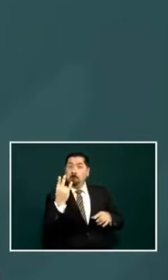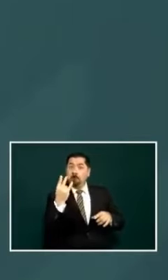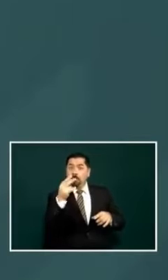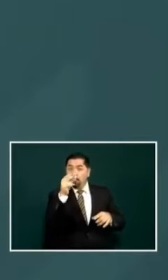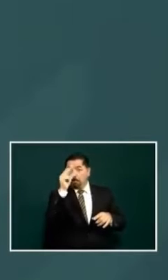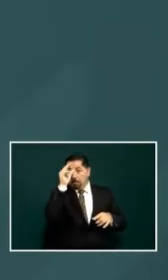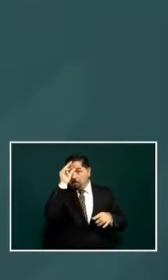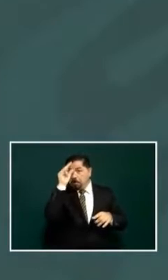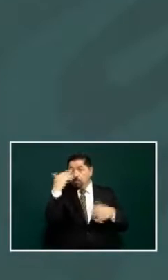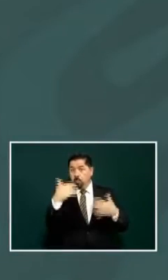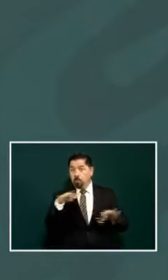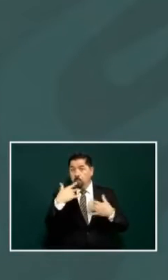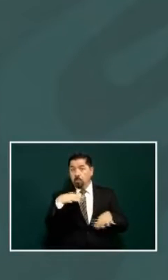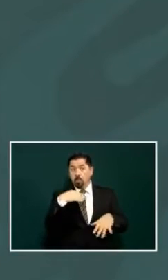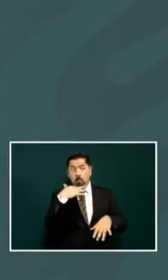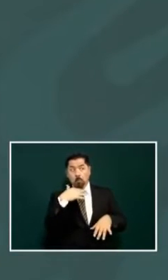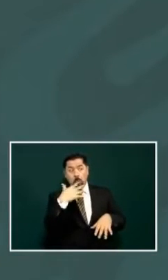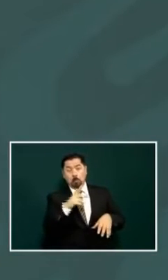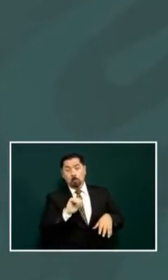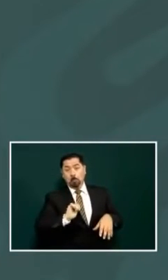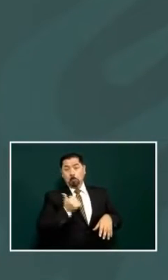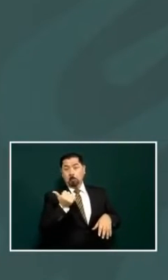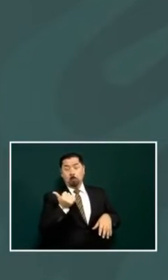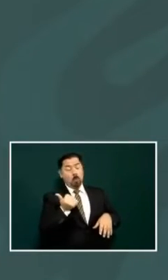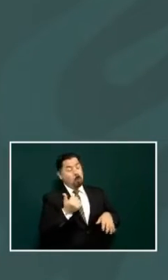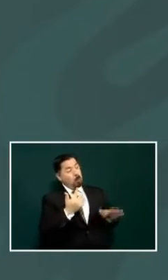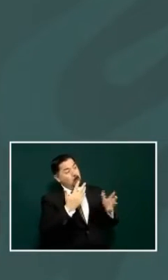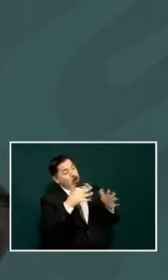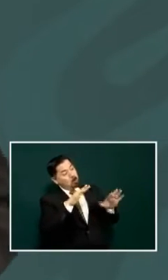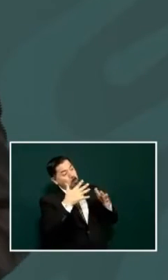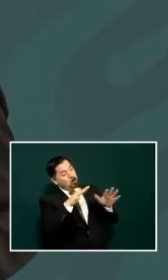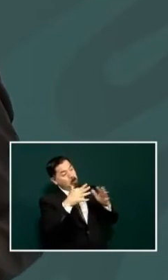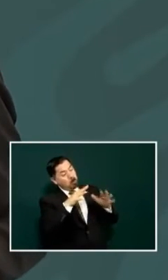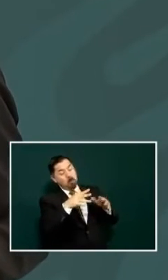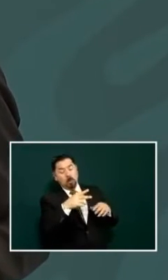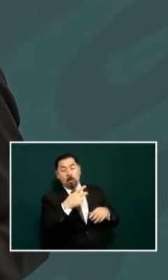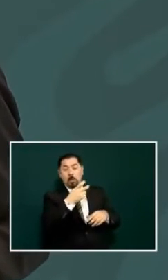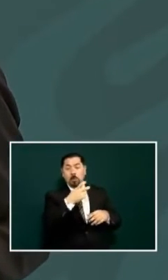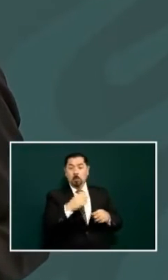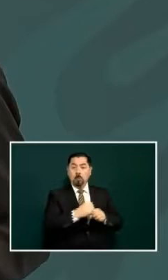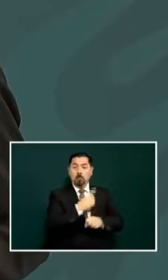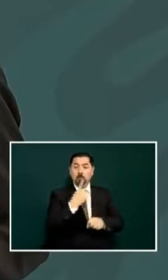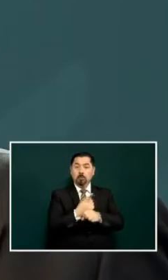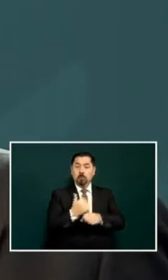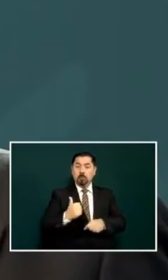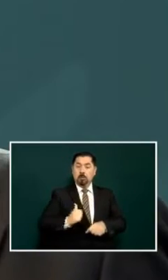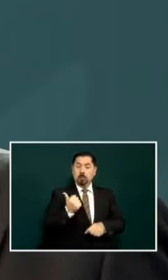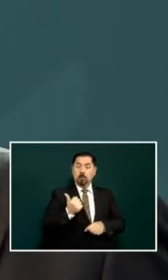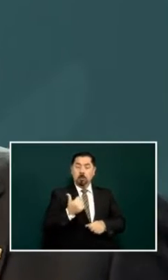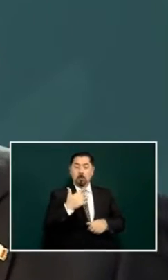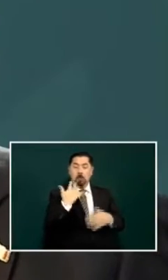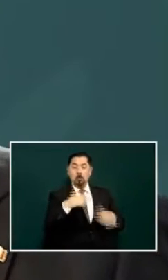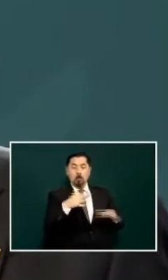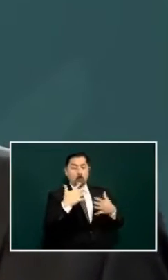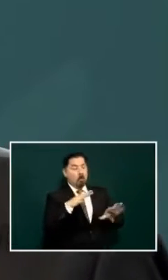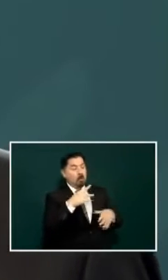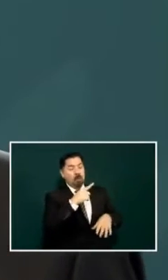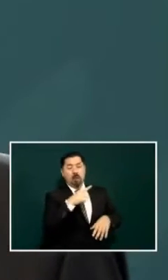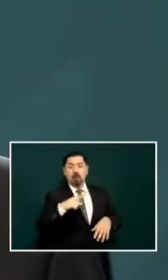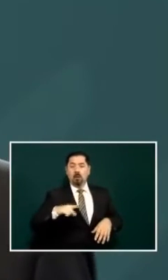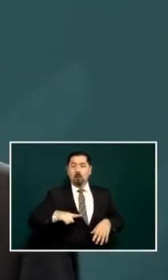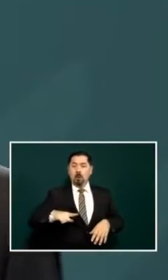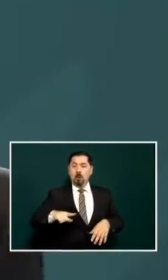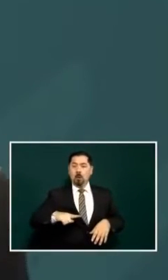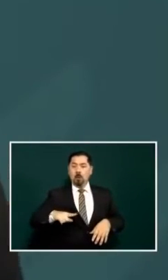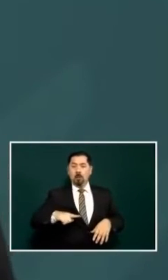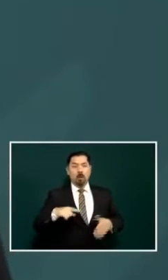intelligent he is look how he took advantage of the opportunity he took